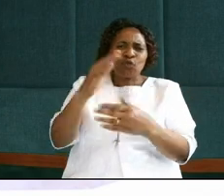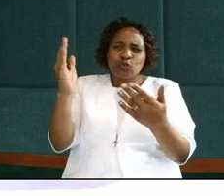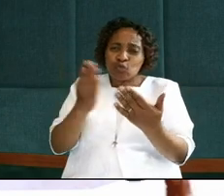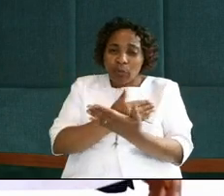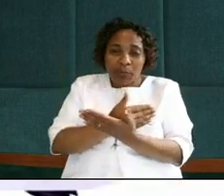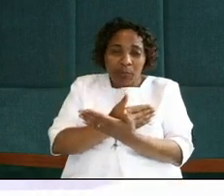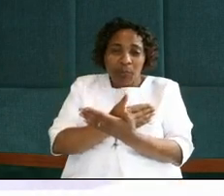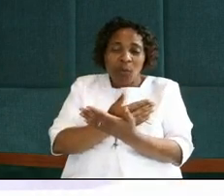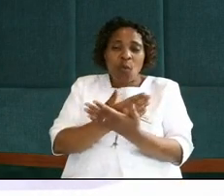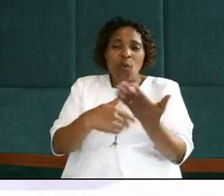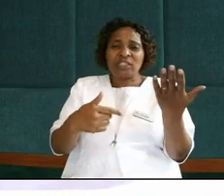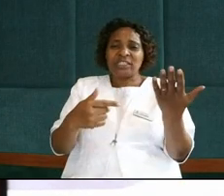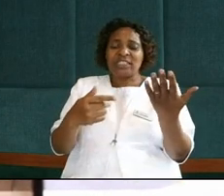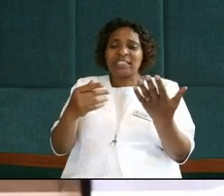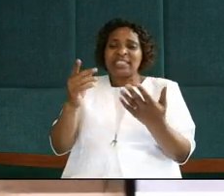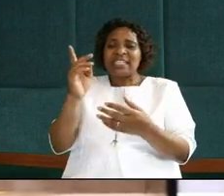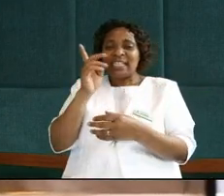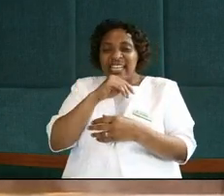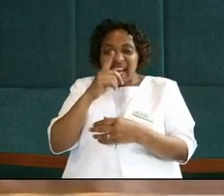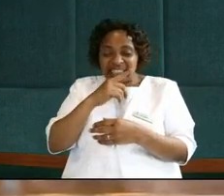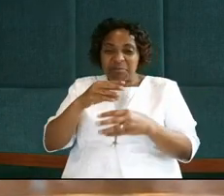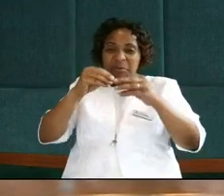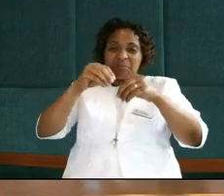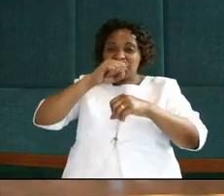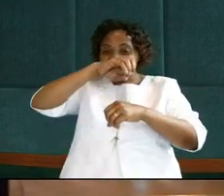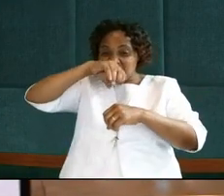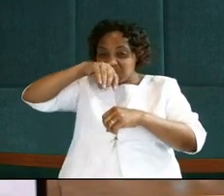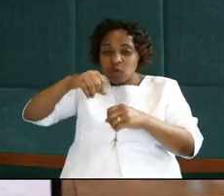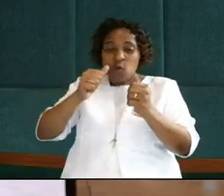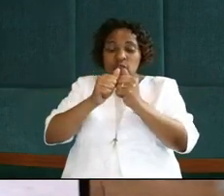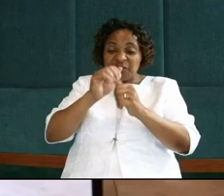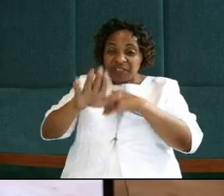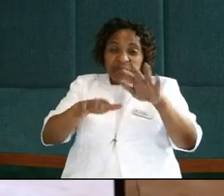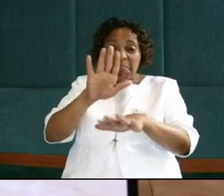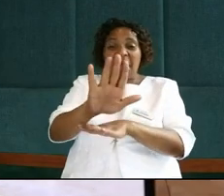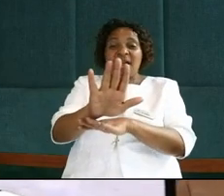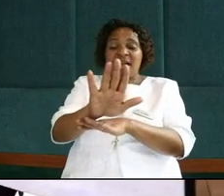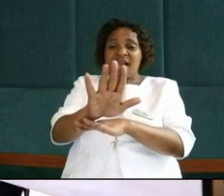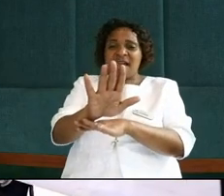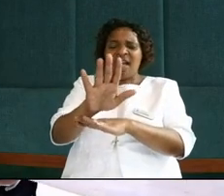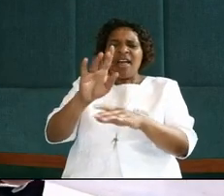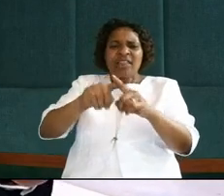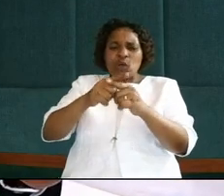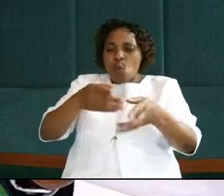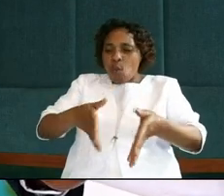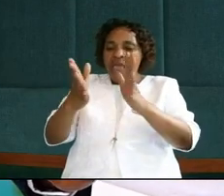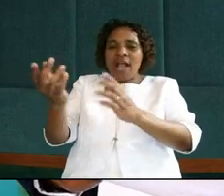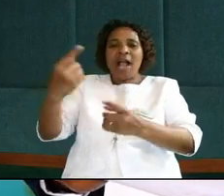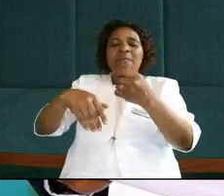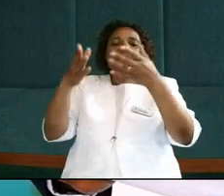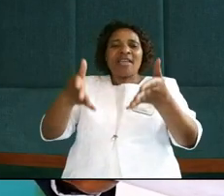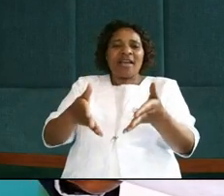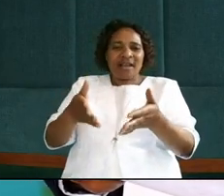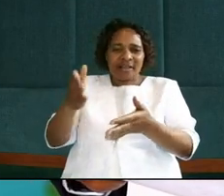the dust that may have settled on your feet while you were on your way coming here.